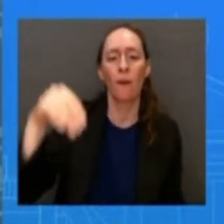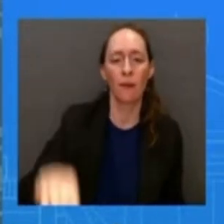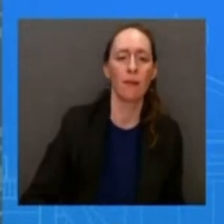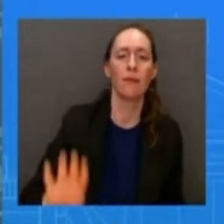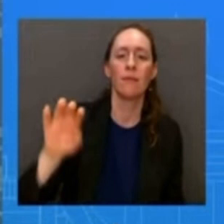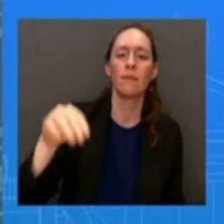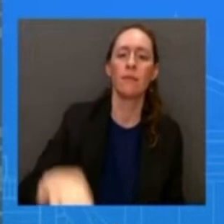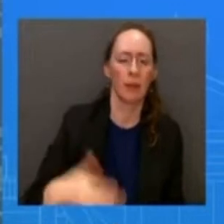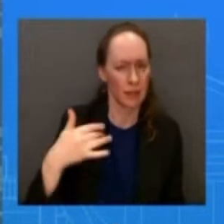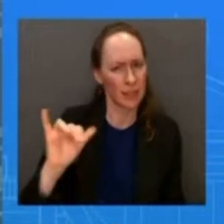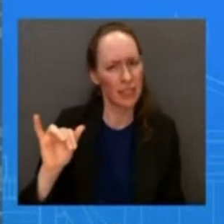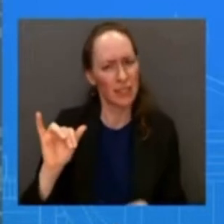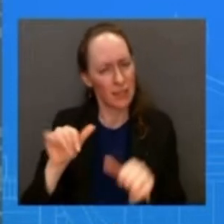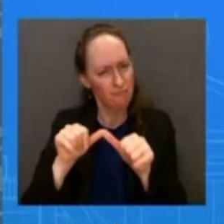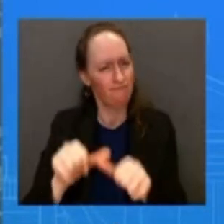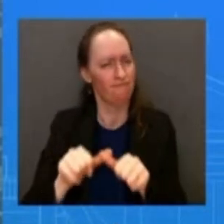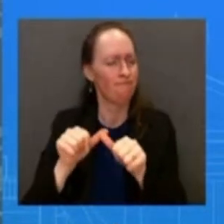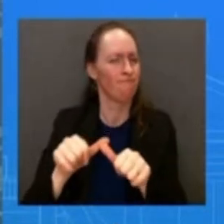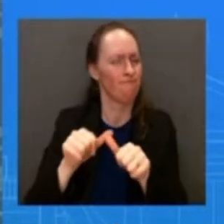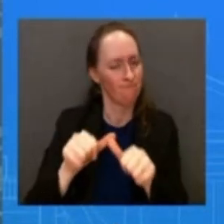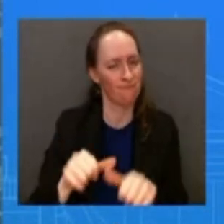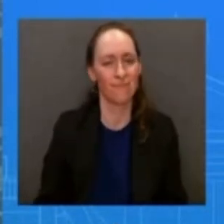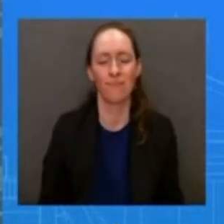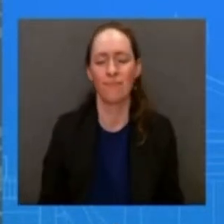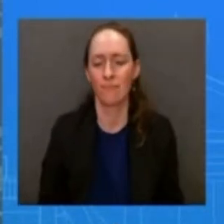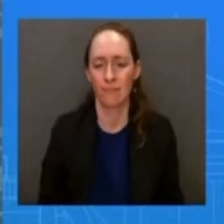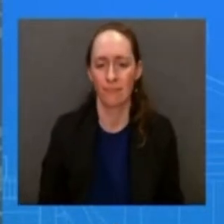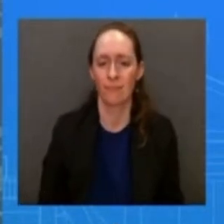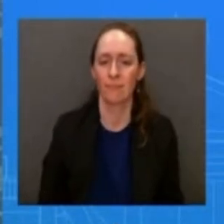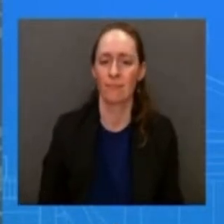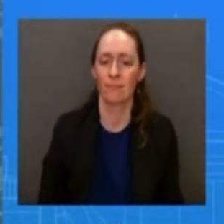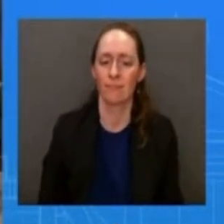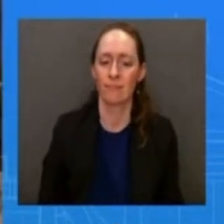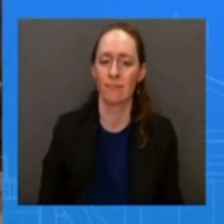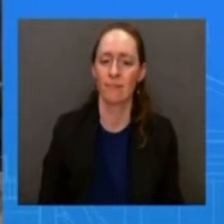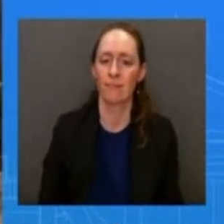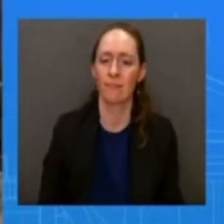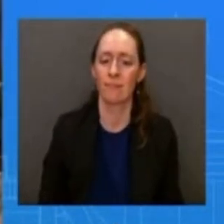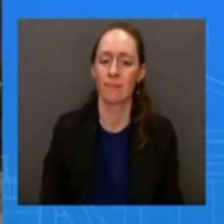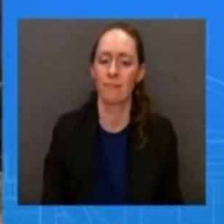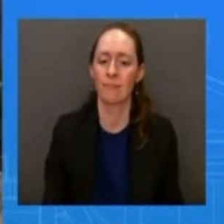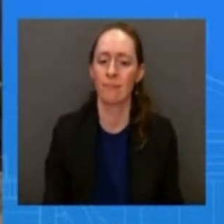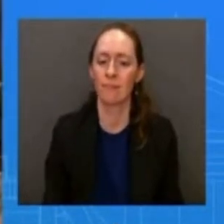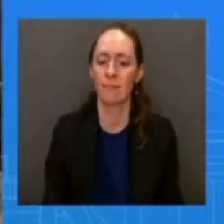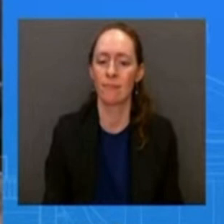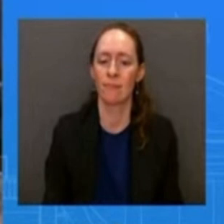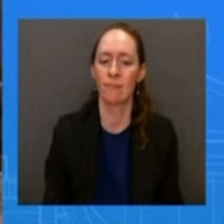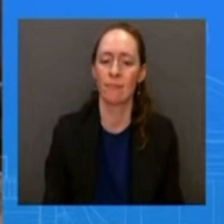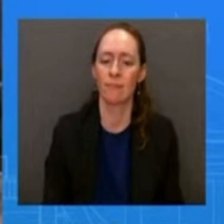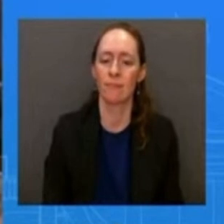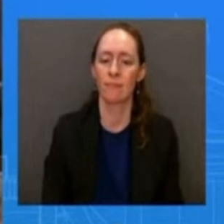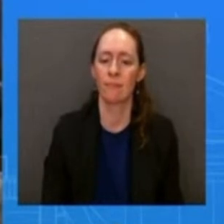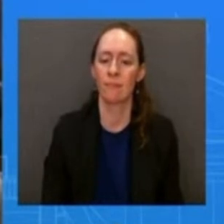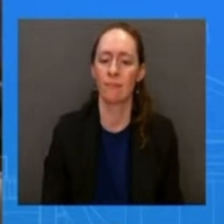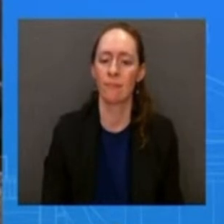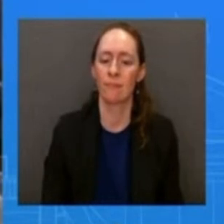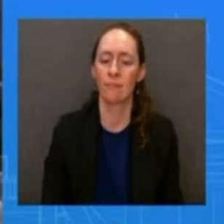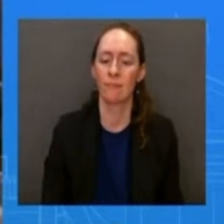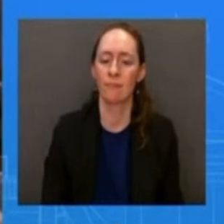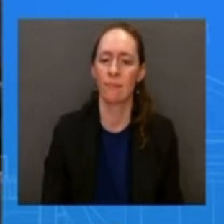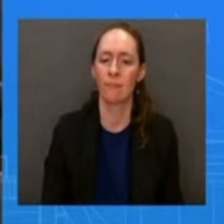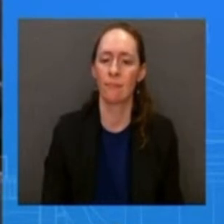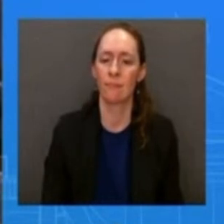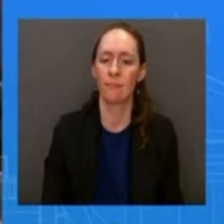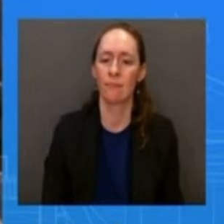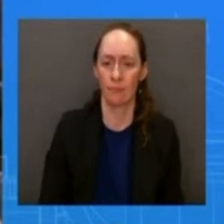and we have seen that we have seen that i want to ask about the phase one uh china trade deal three years ago today that phase one trade deal went into effect and china's